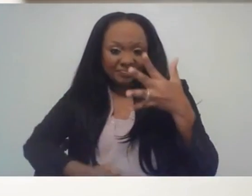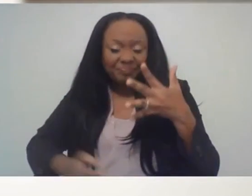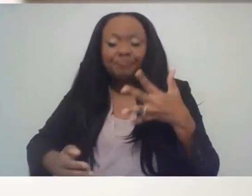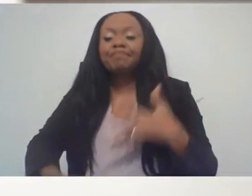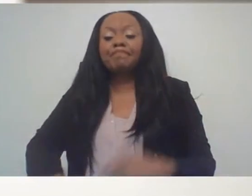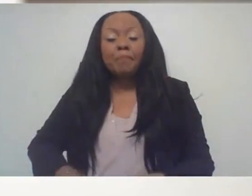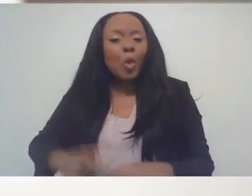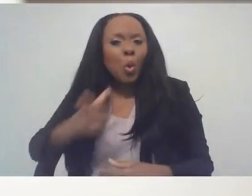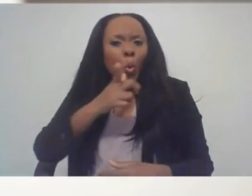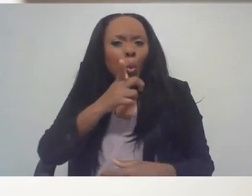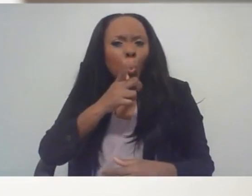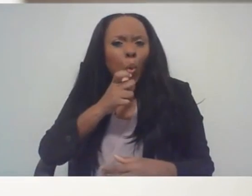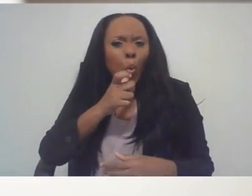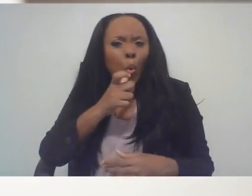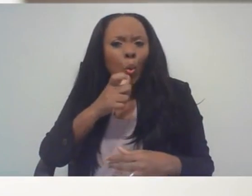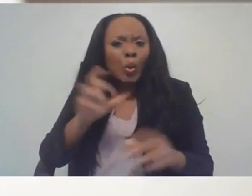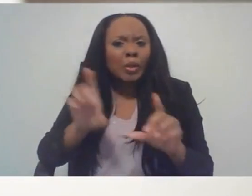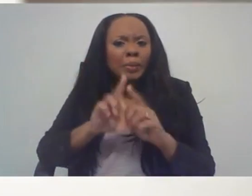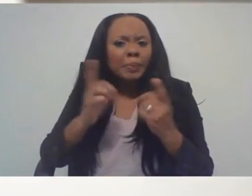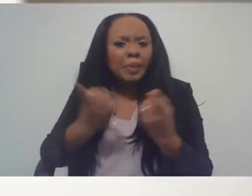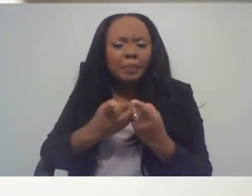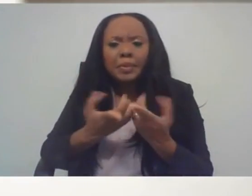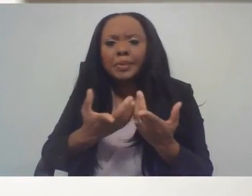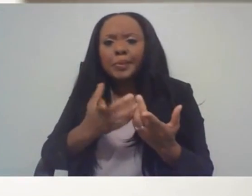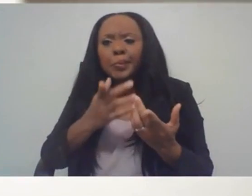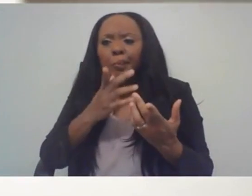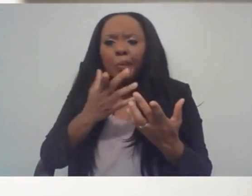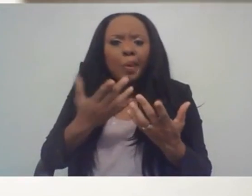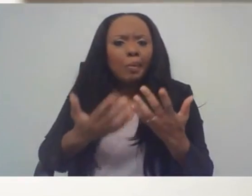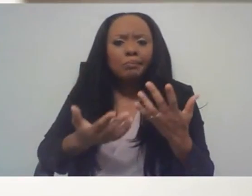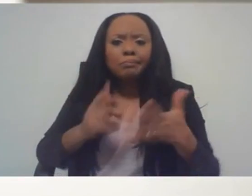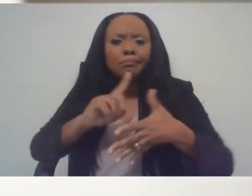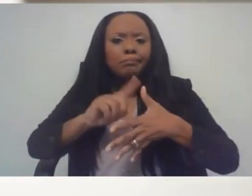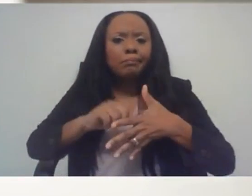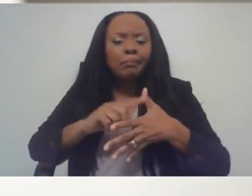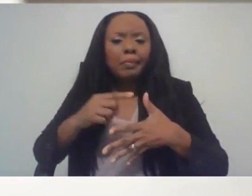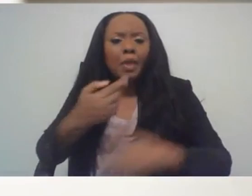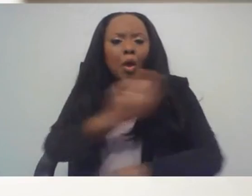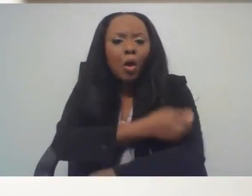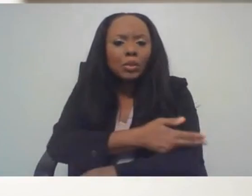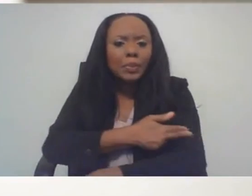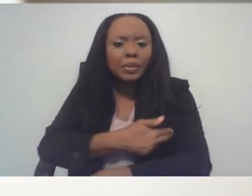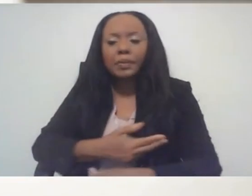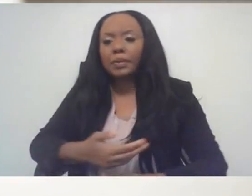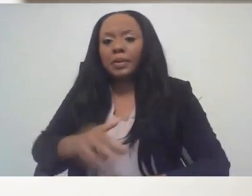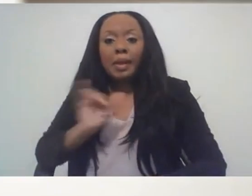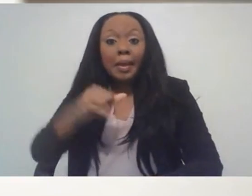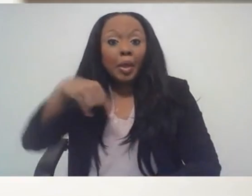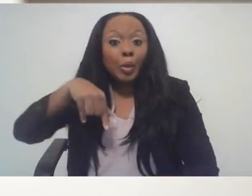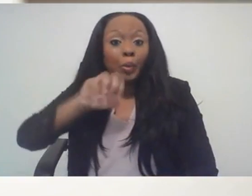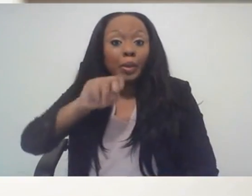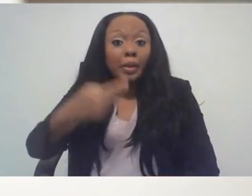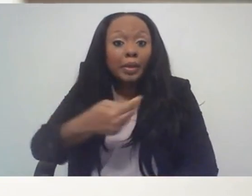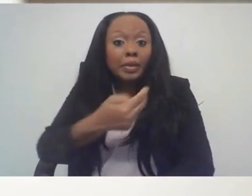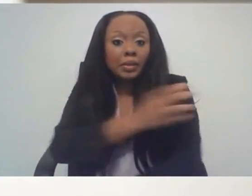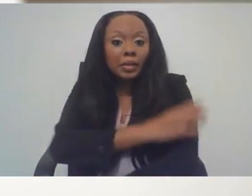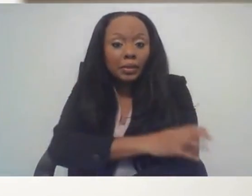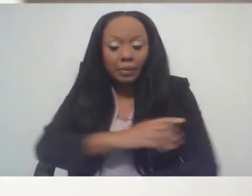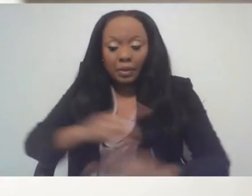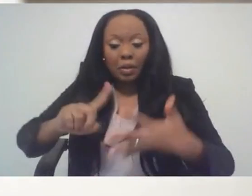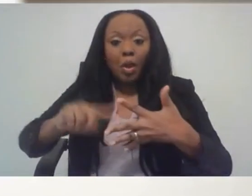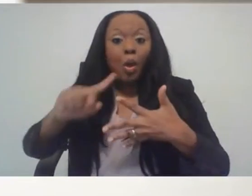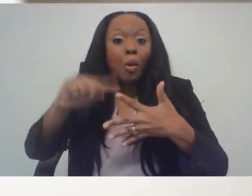would be in healthcare, so QEH and the polyclinics and so on, with welfare departments so that persons can get access to support